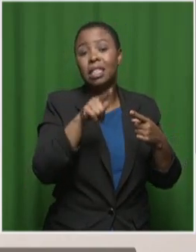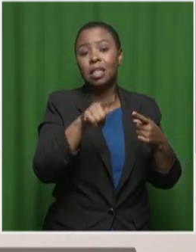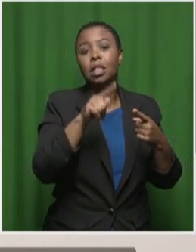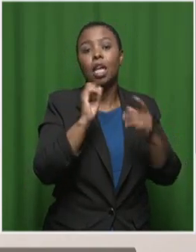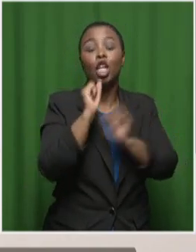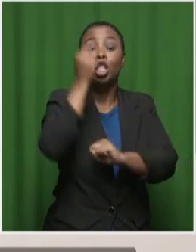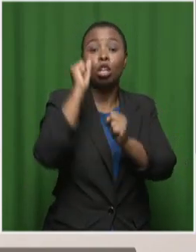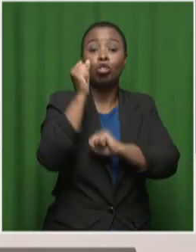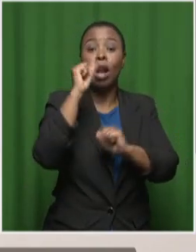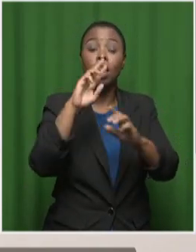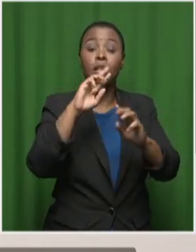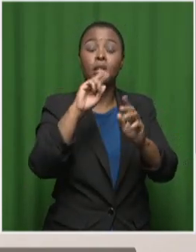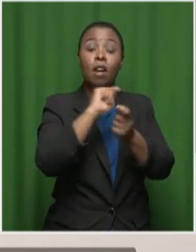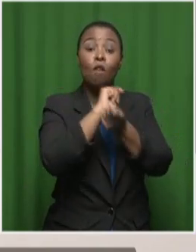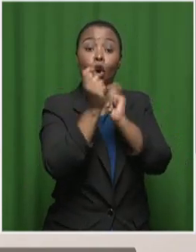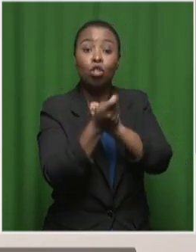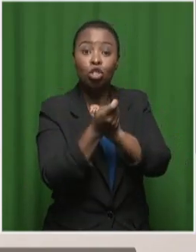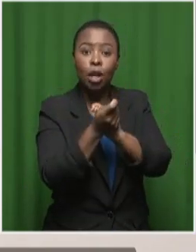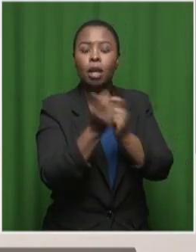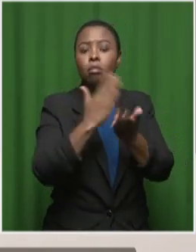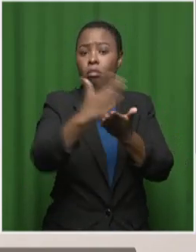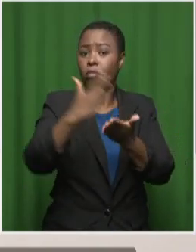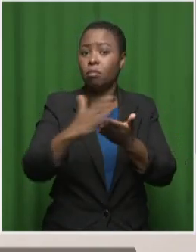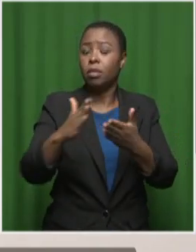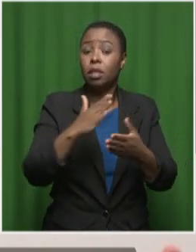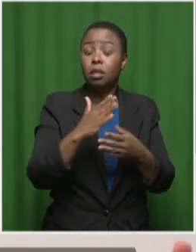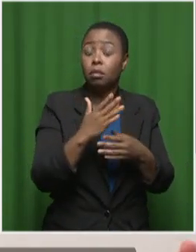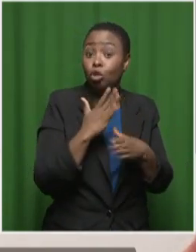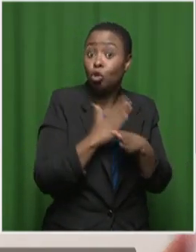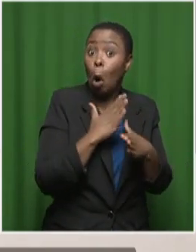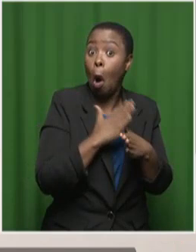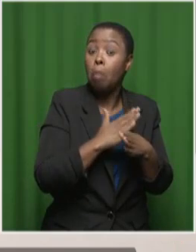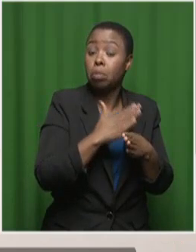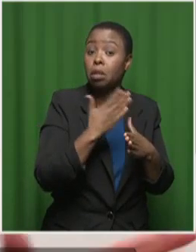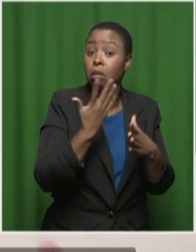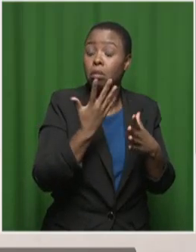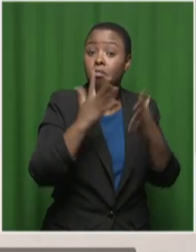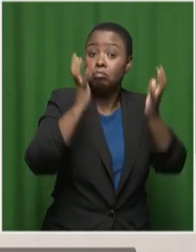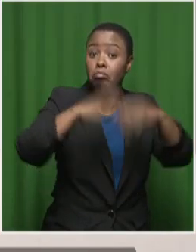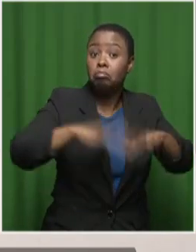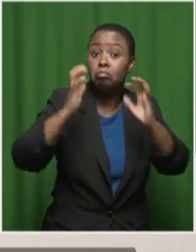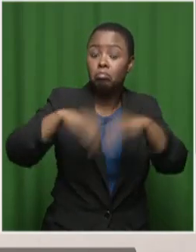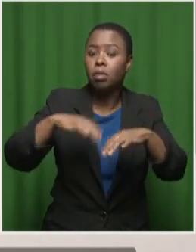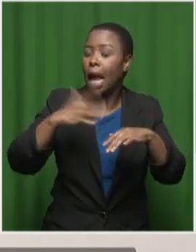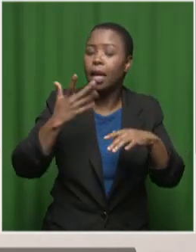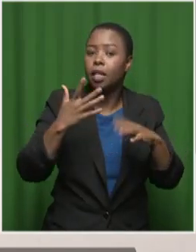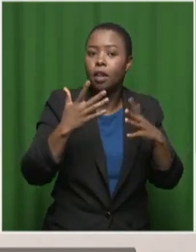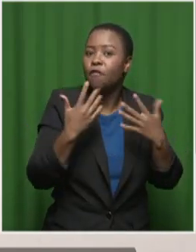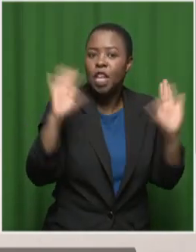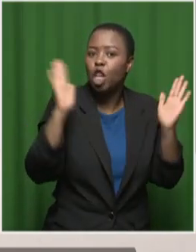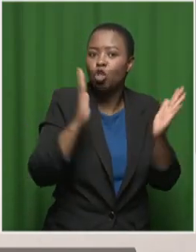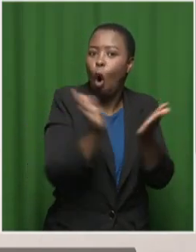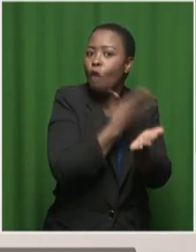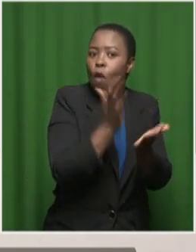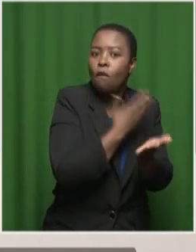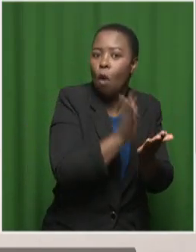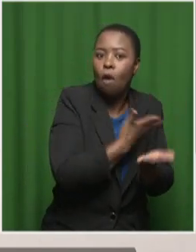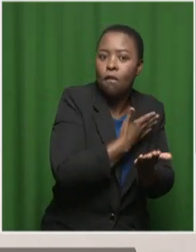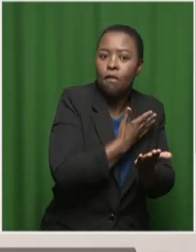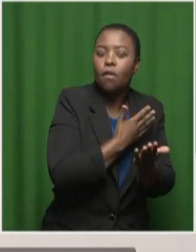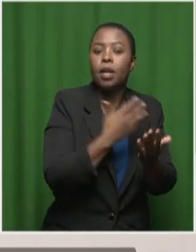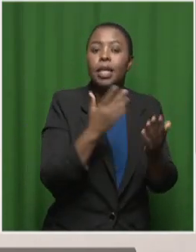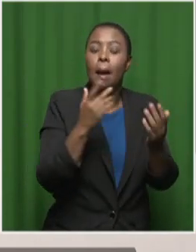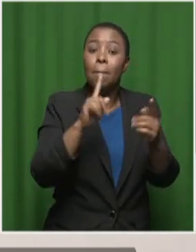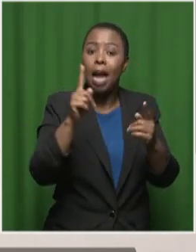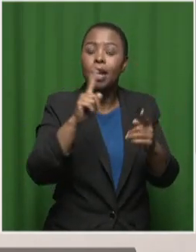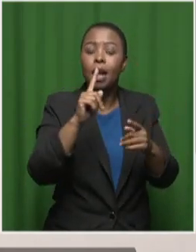revolution and killed off a few tens of thousands of jobs. But within a year, there were already hundreds of thousands of